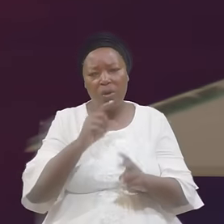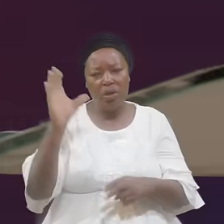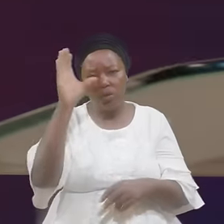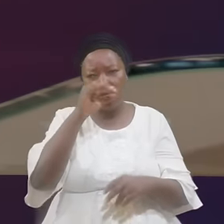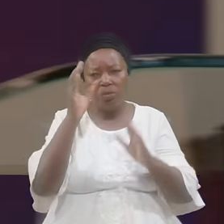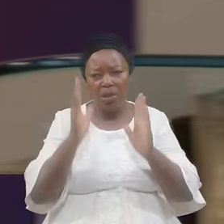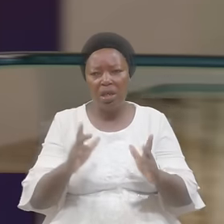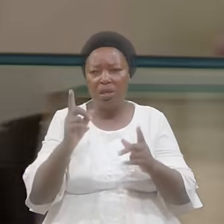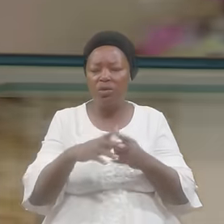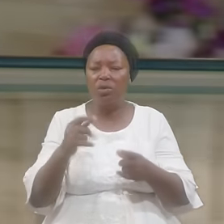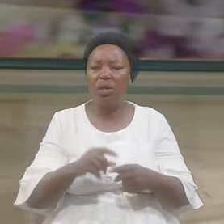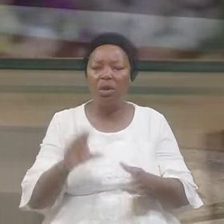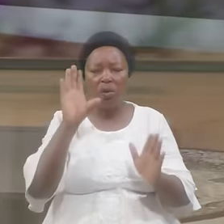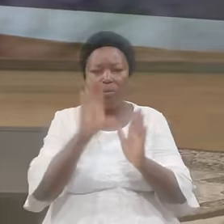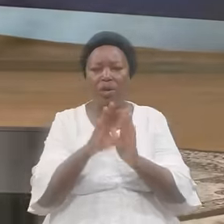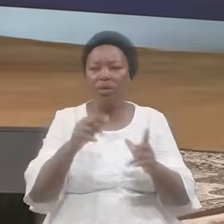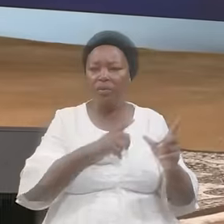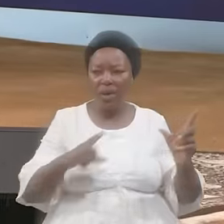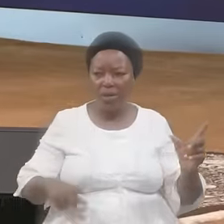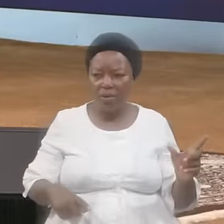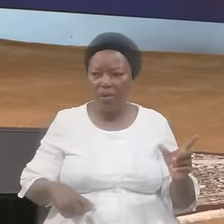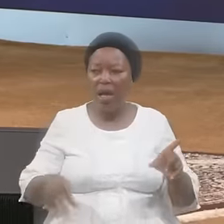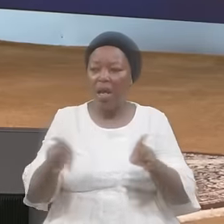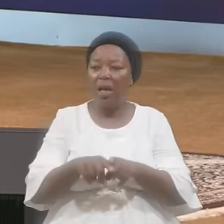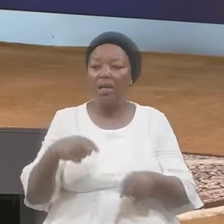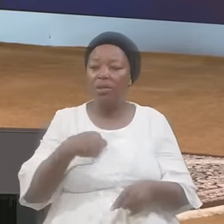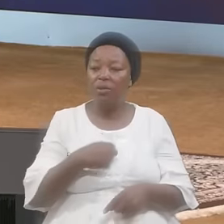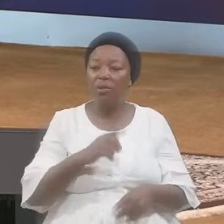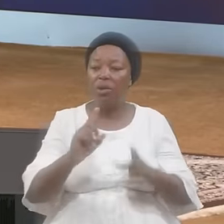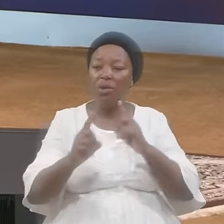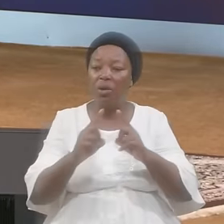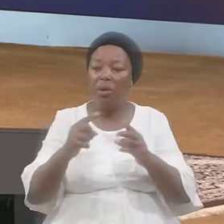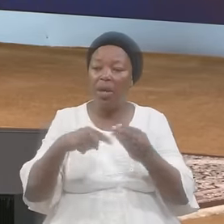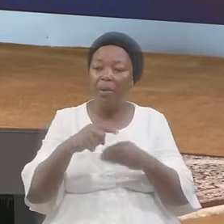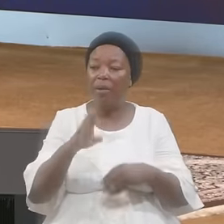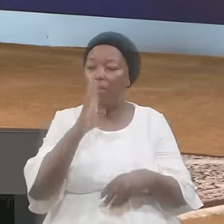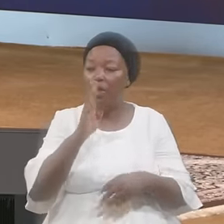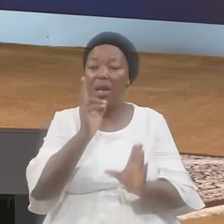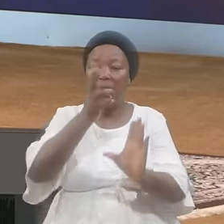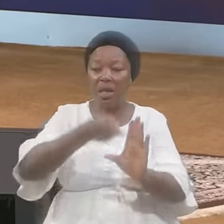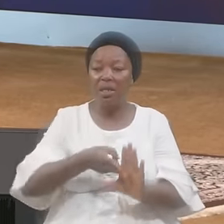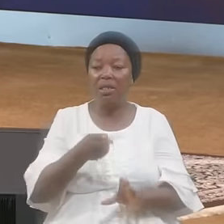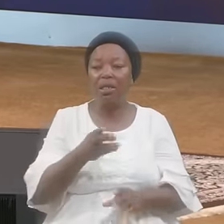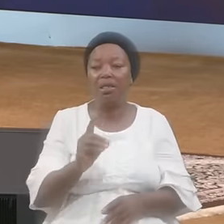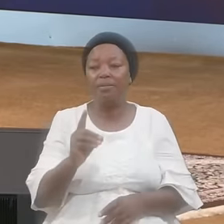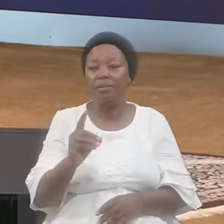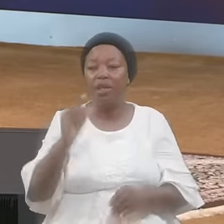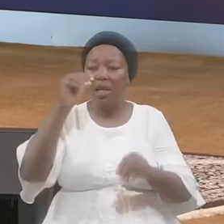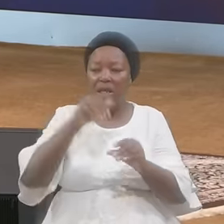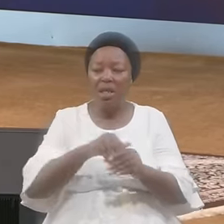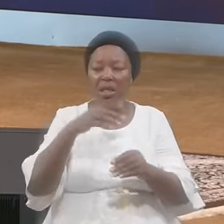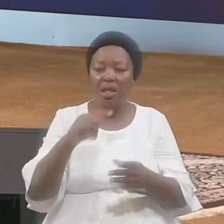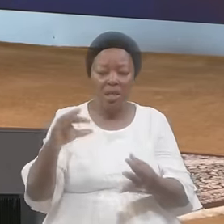Covenant Of the Lord As we Talk about Being Enlisted In the